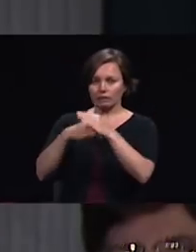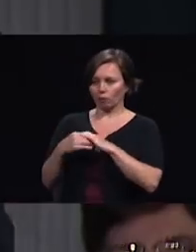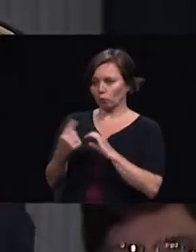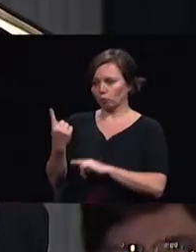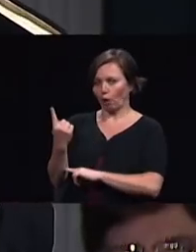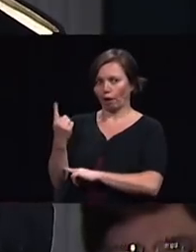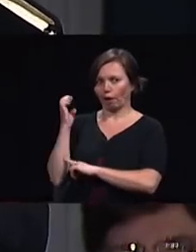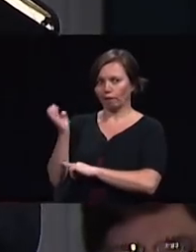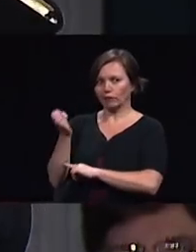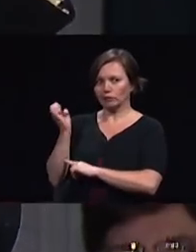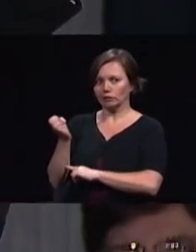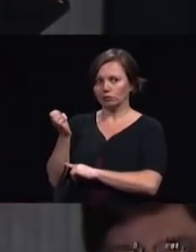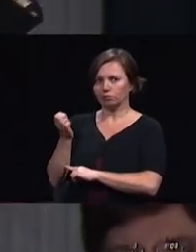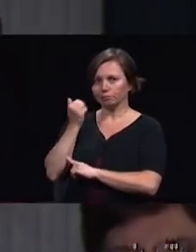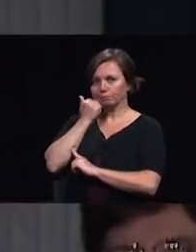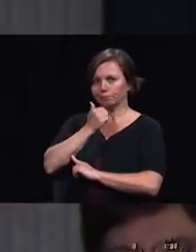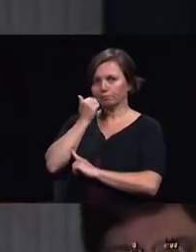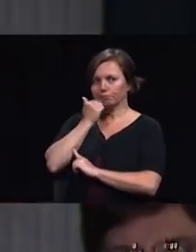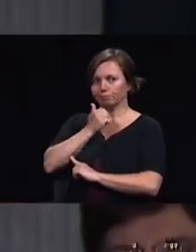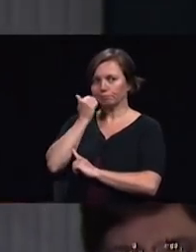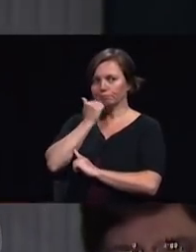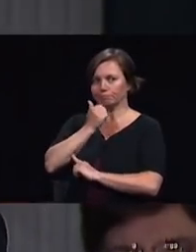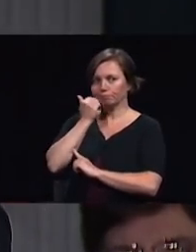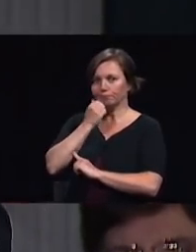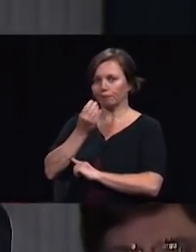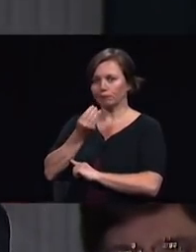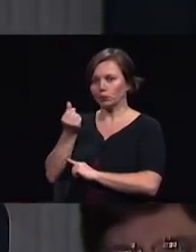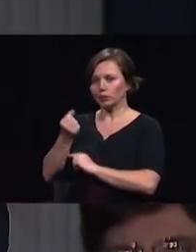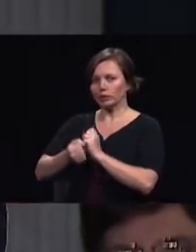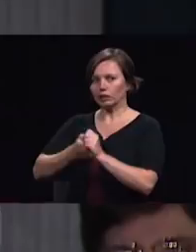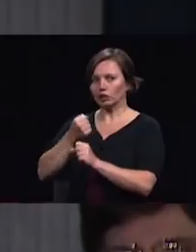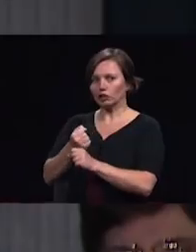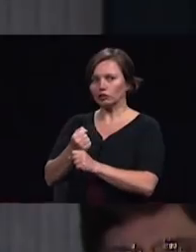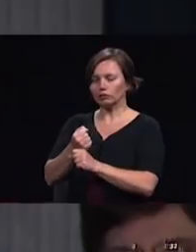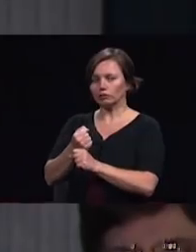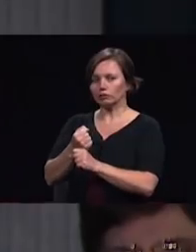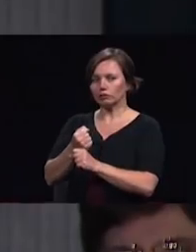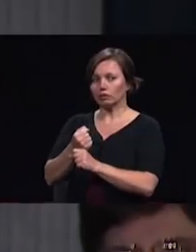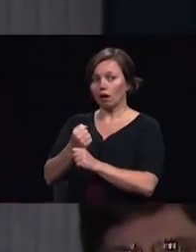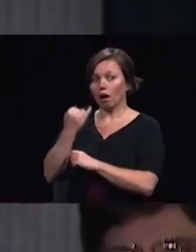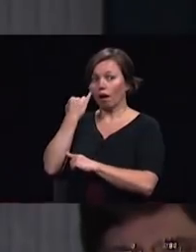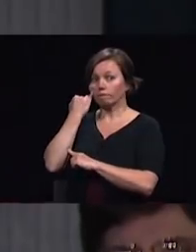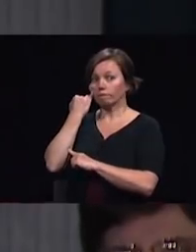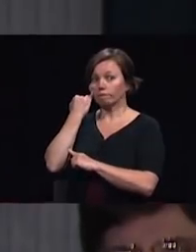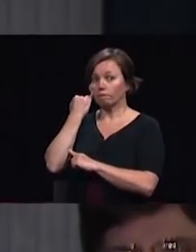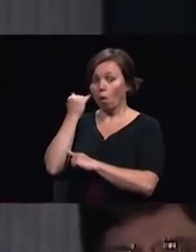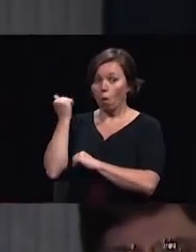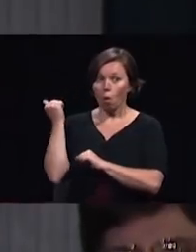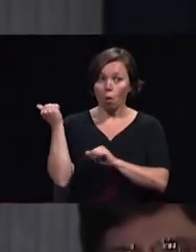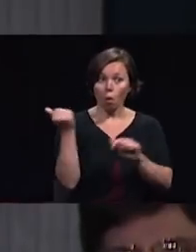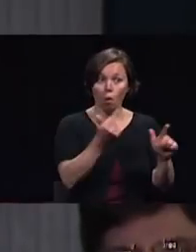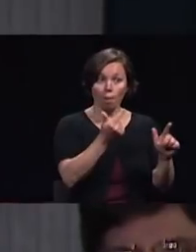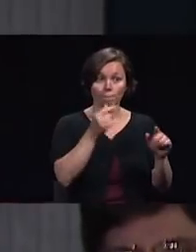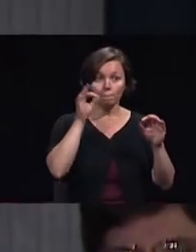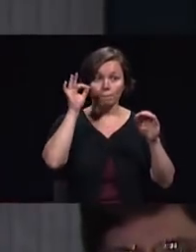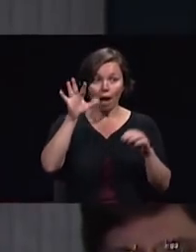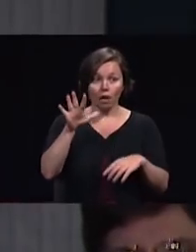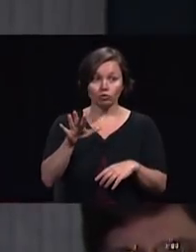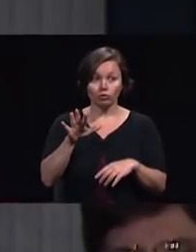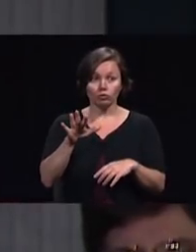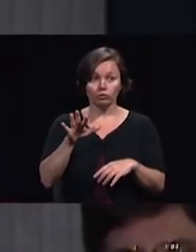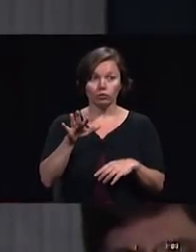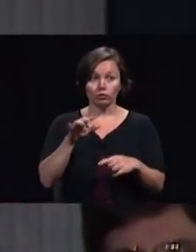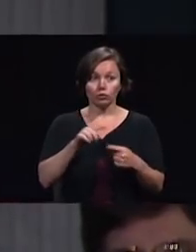every few years to the local church if every pastor every elder take